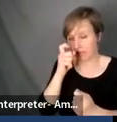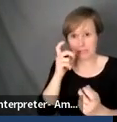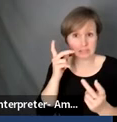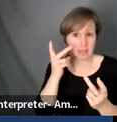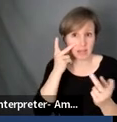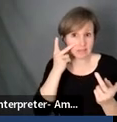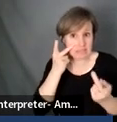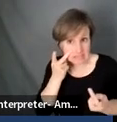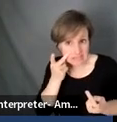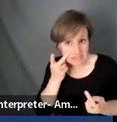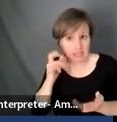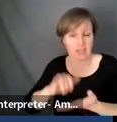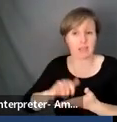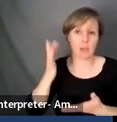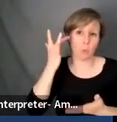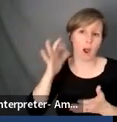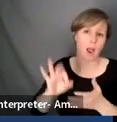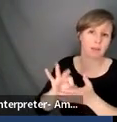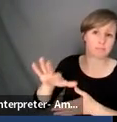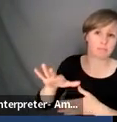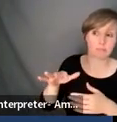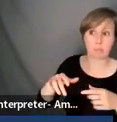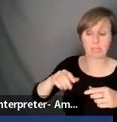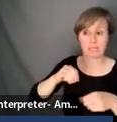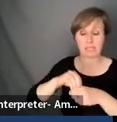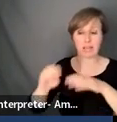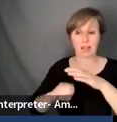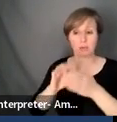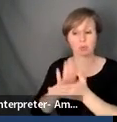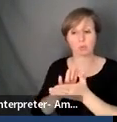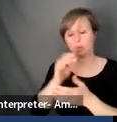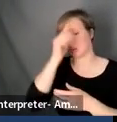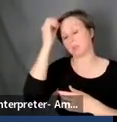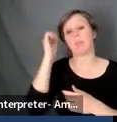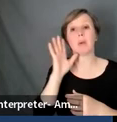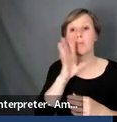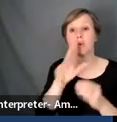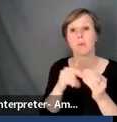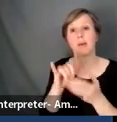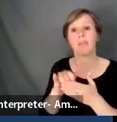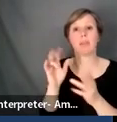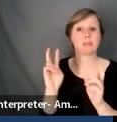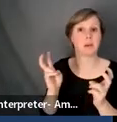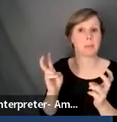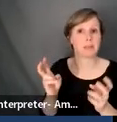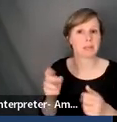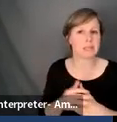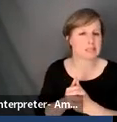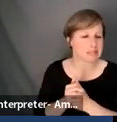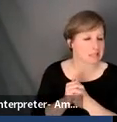it, uh, and that's what I mentioned it in elementary schools, they bring out the topic in a way that is not, um,